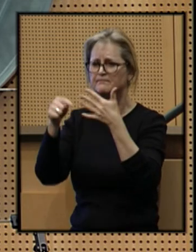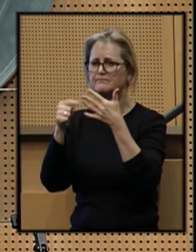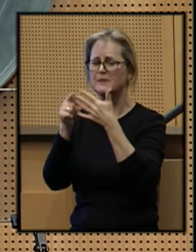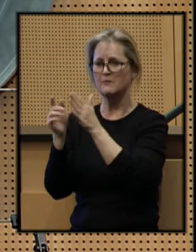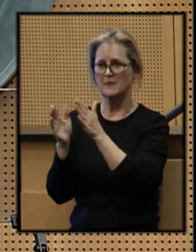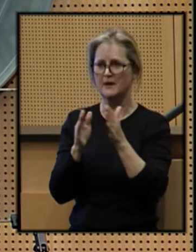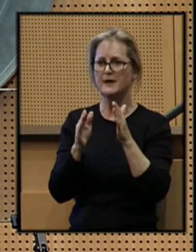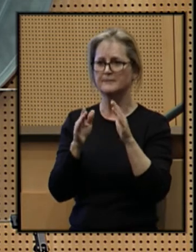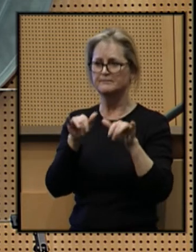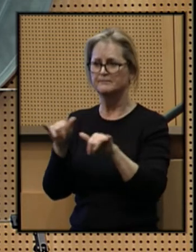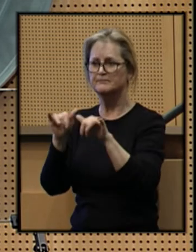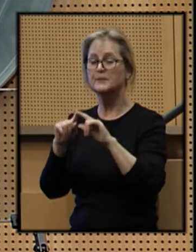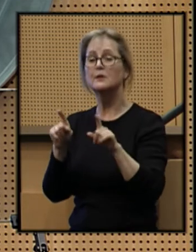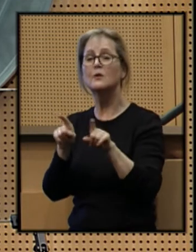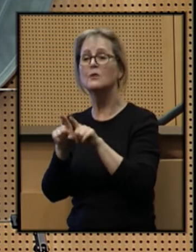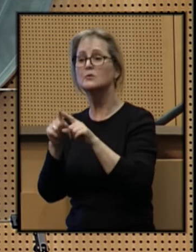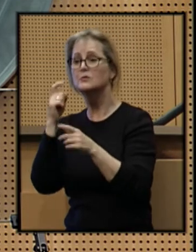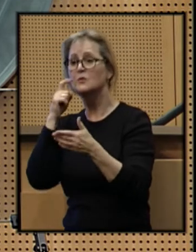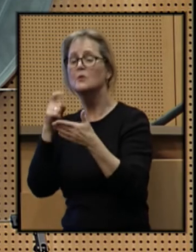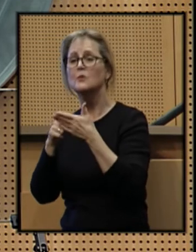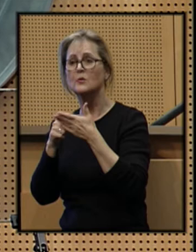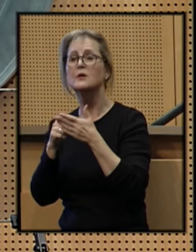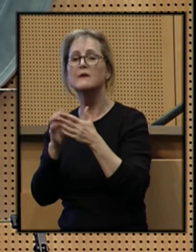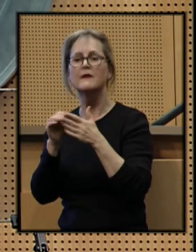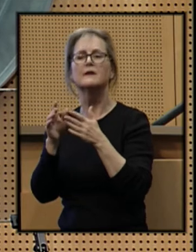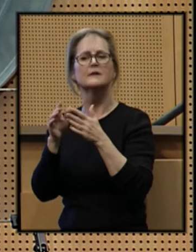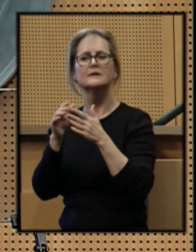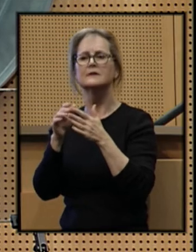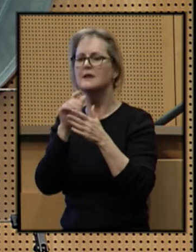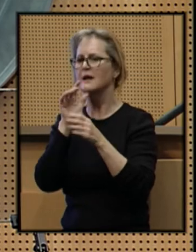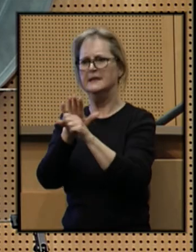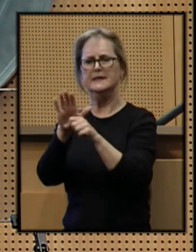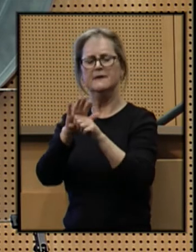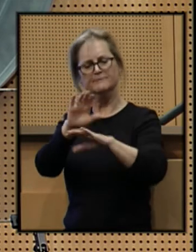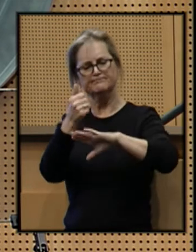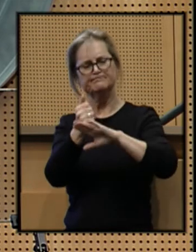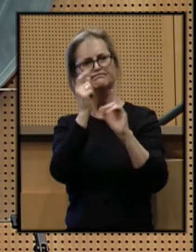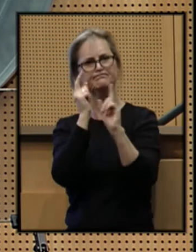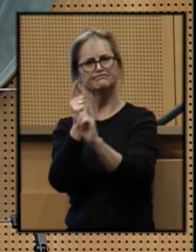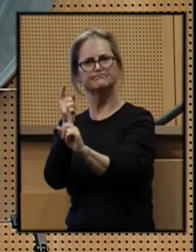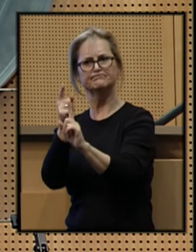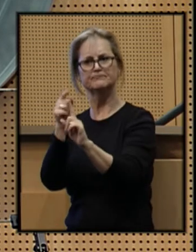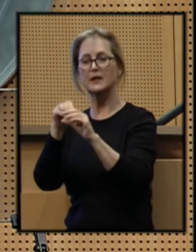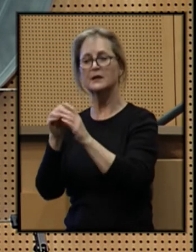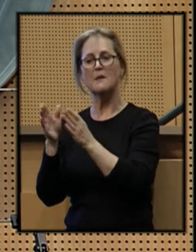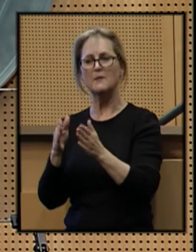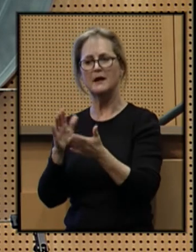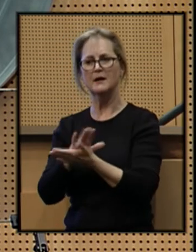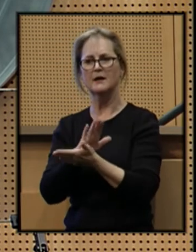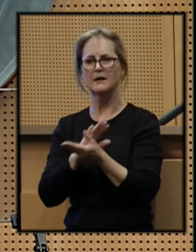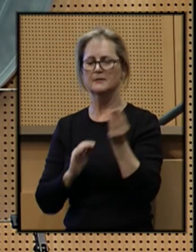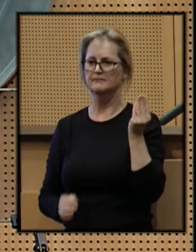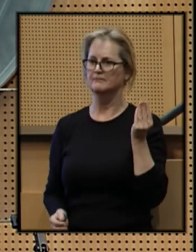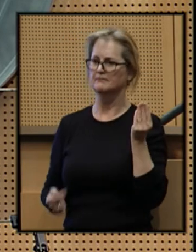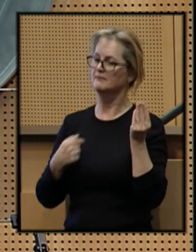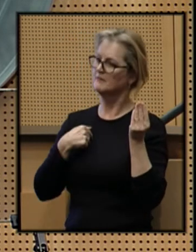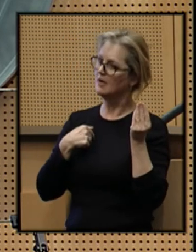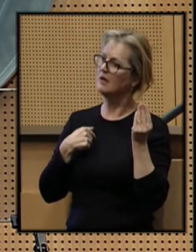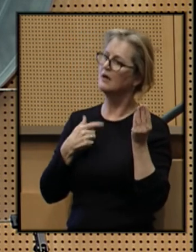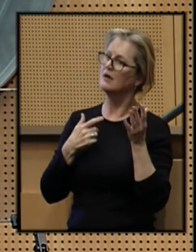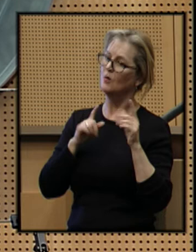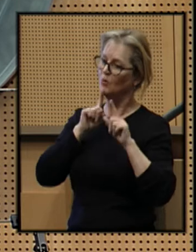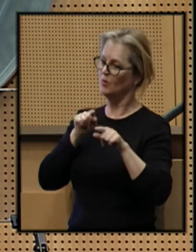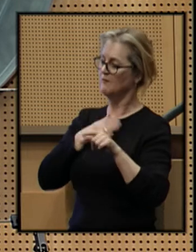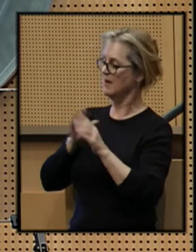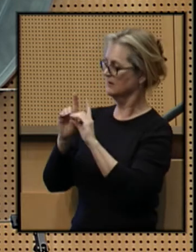plan. But I also know that it is not enough to set goals in a planning document. I have ordered my